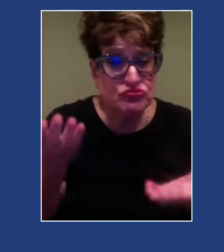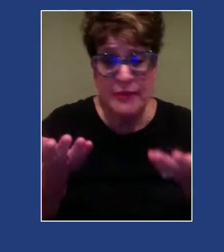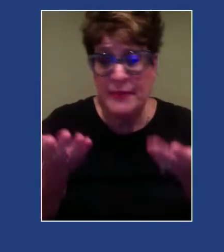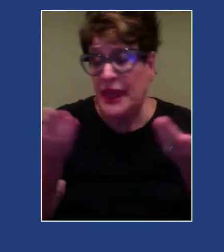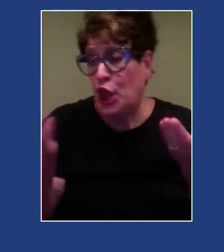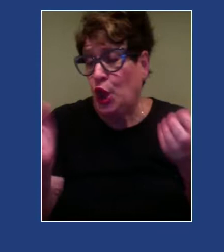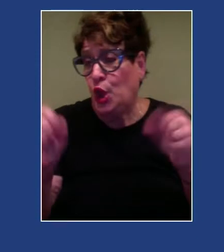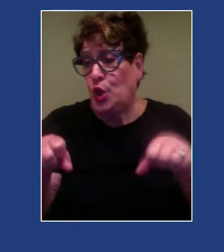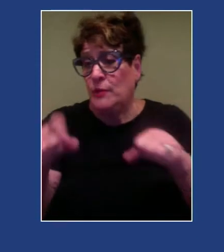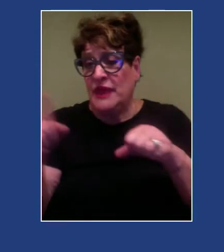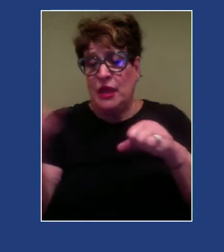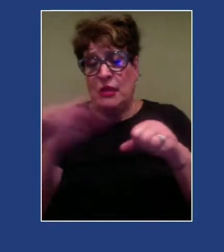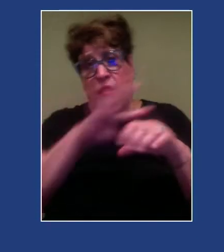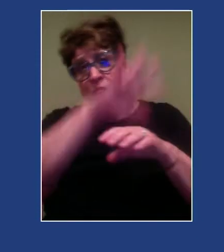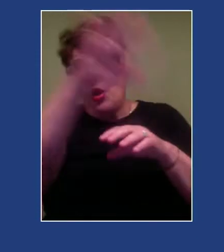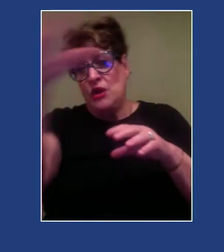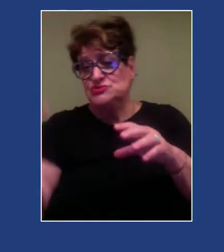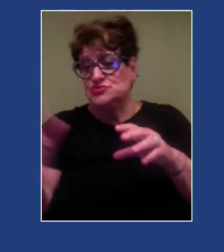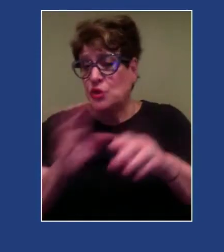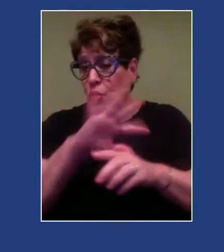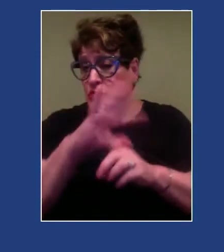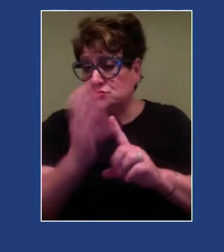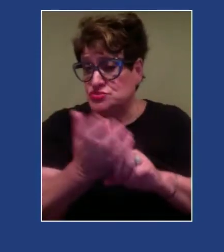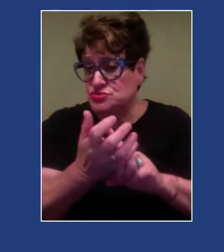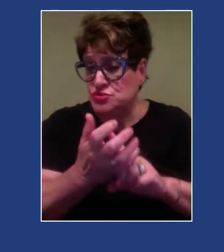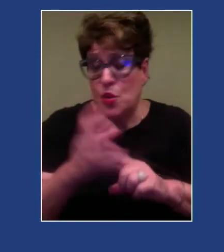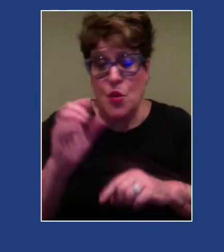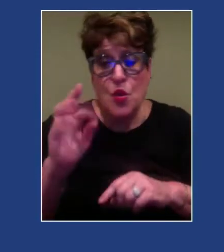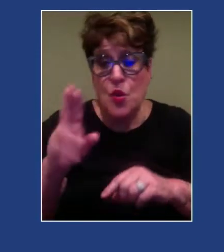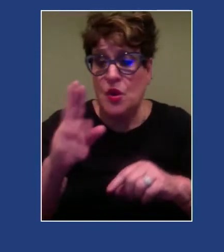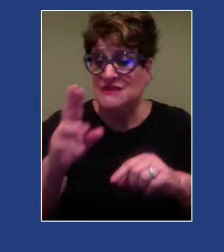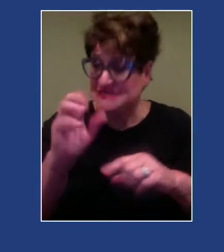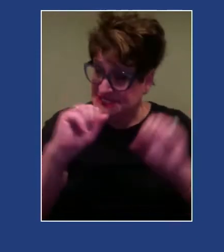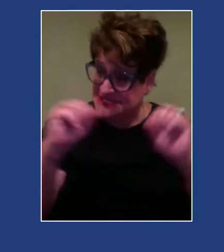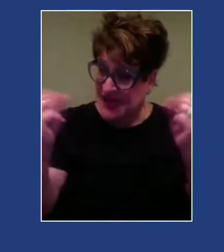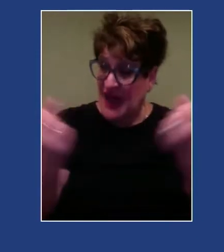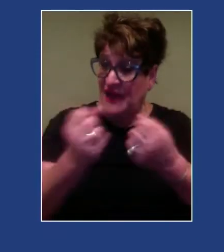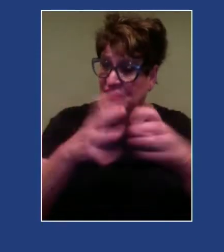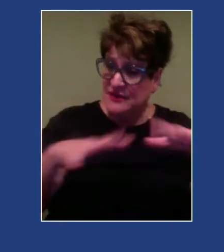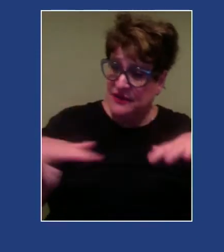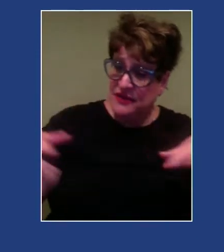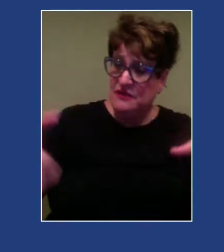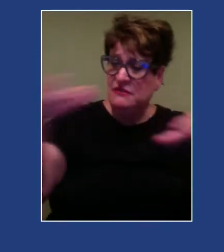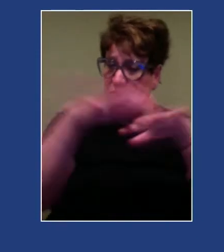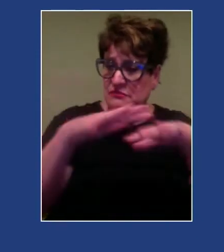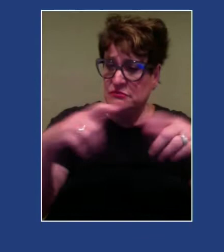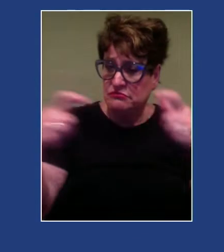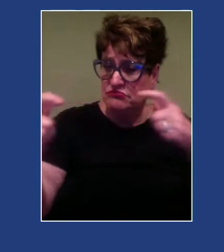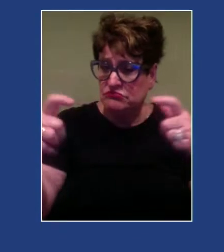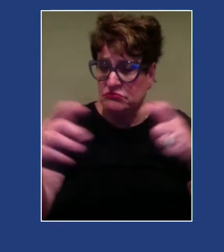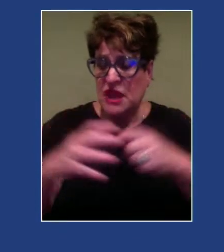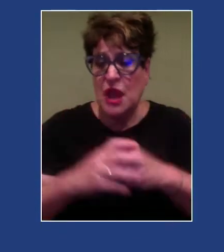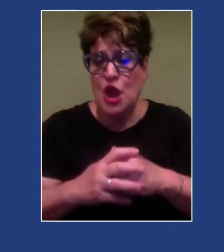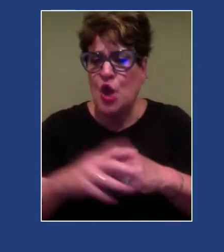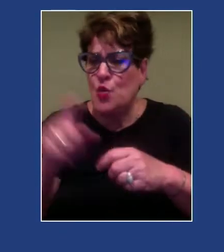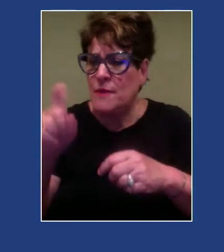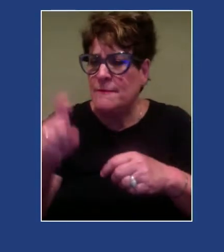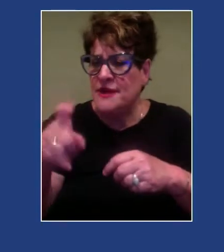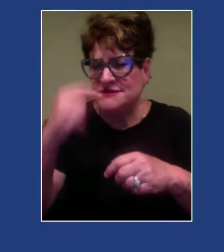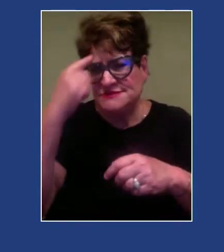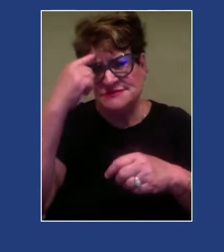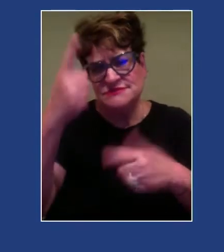larger cultural environment and also the larger societal environment as well. We also have to integrate a social justice